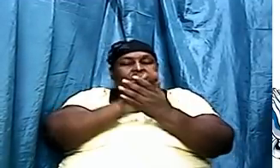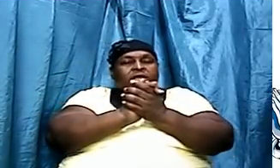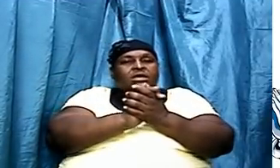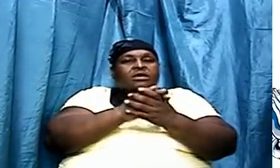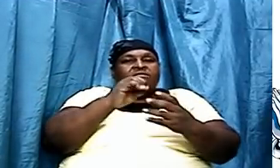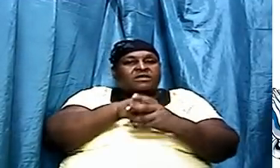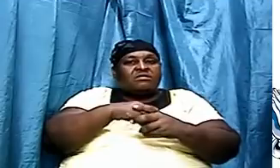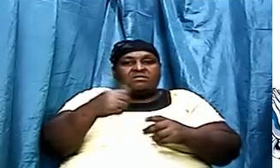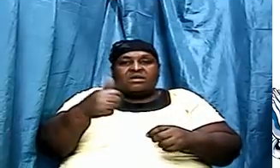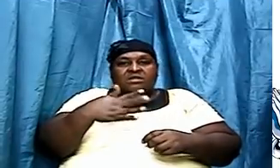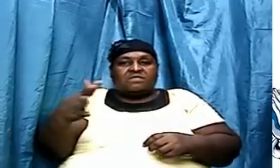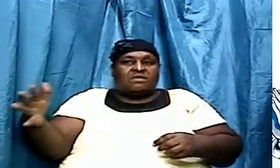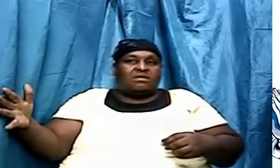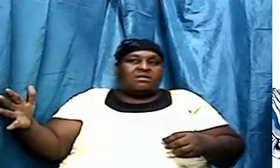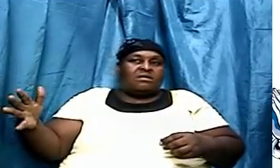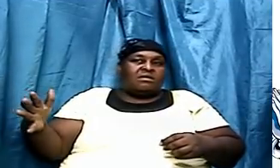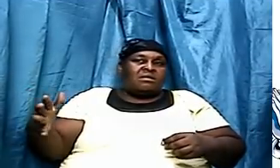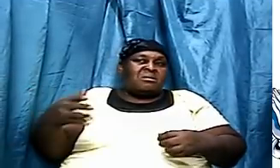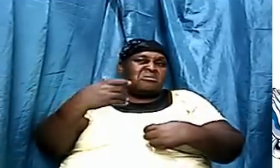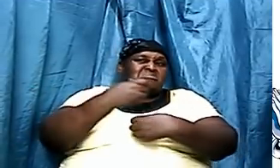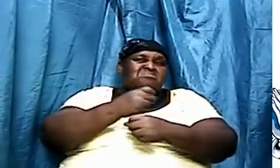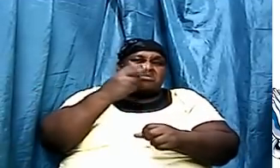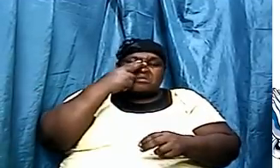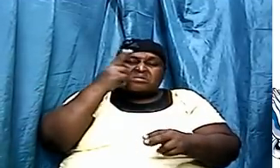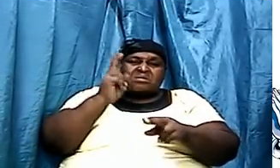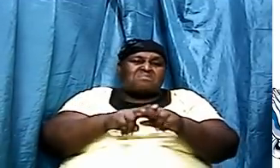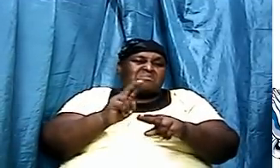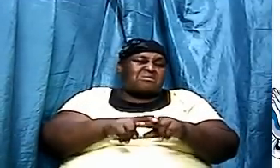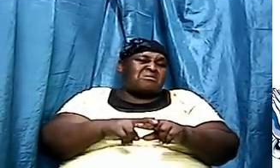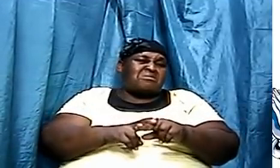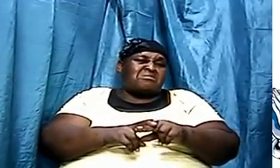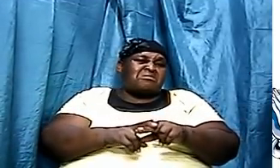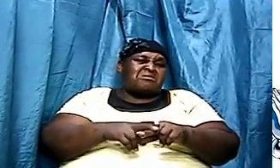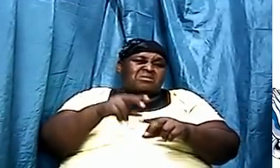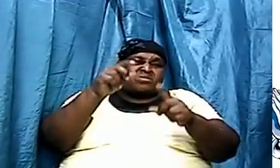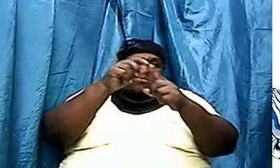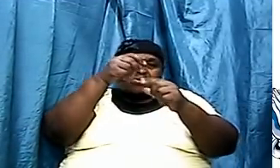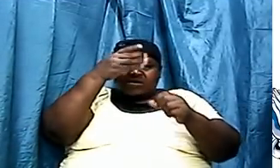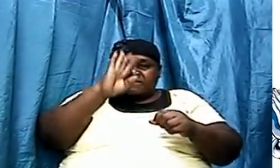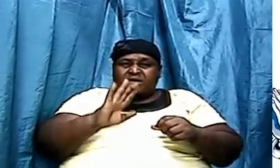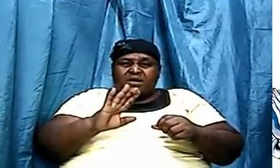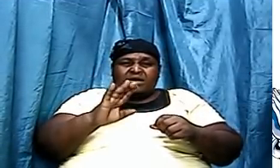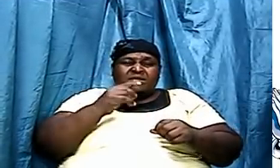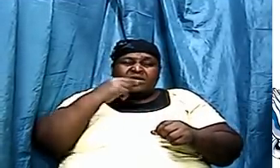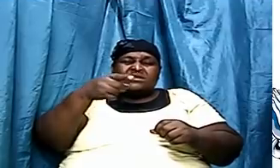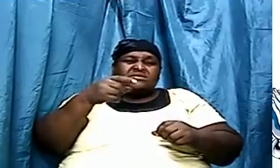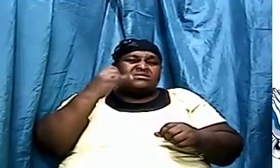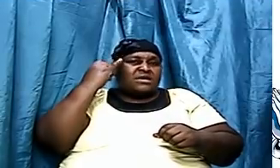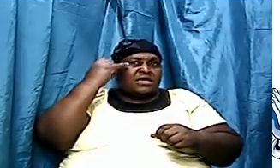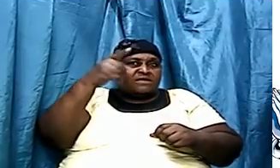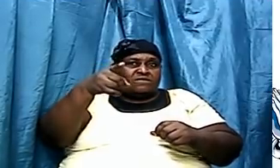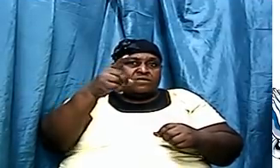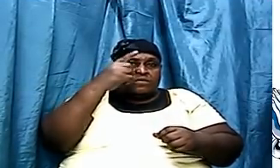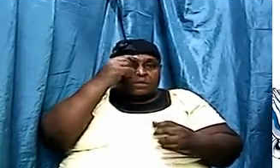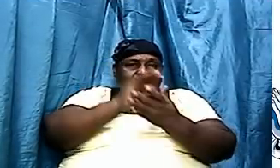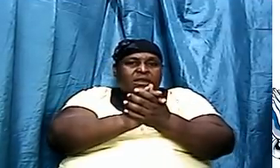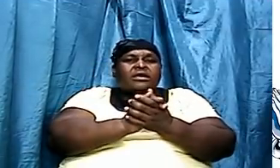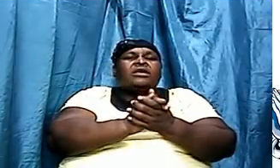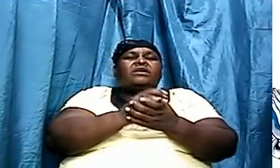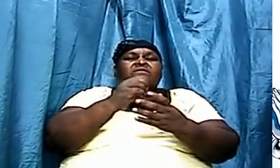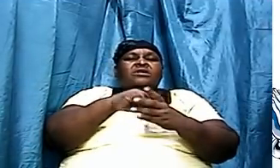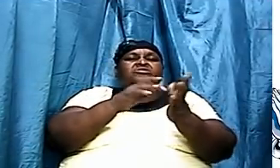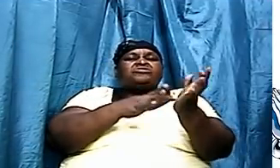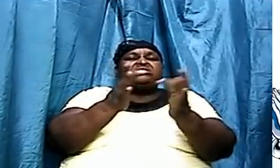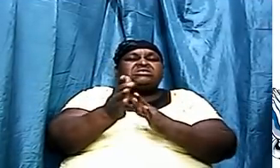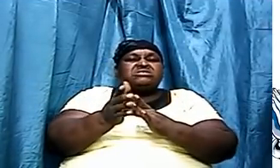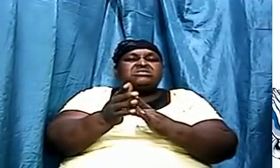In other words, he's making a mockery of the word of God. To say that if you believe in Jesus, then obviously it's similar thing,